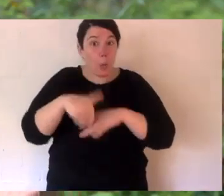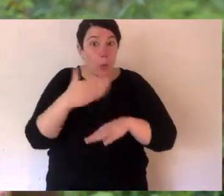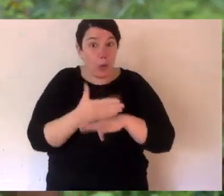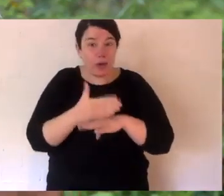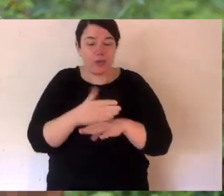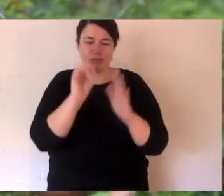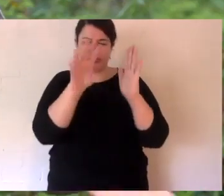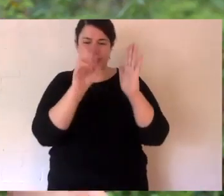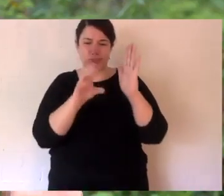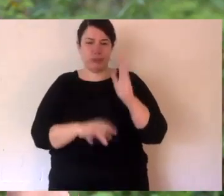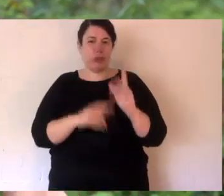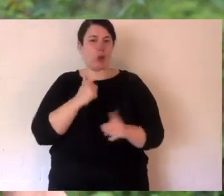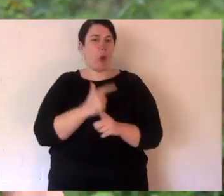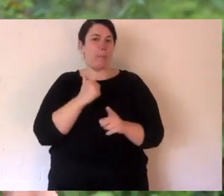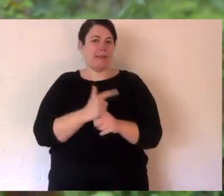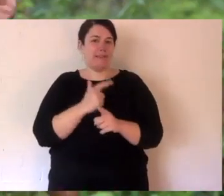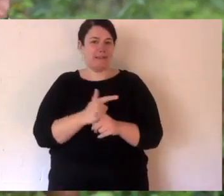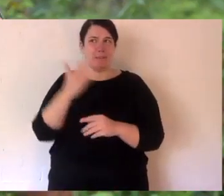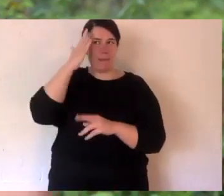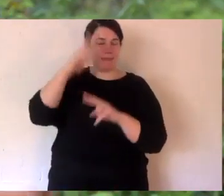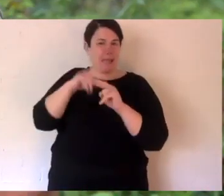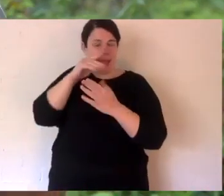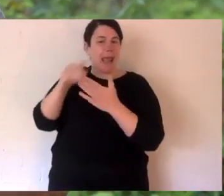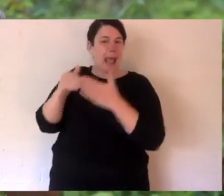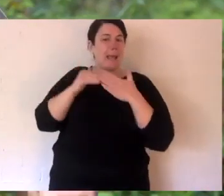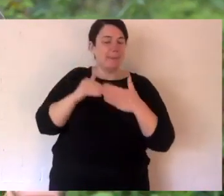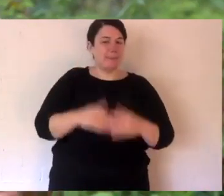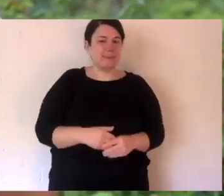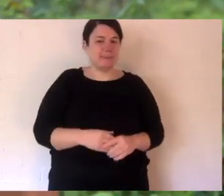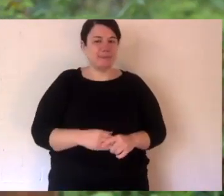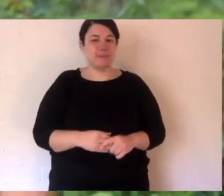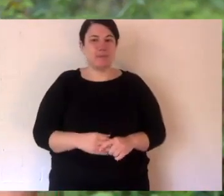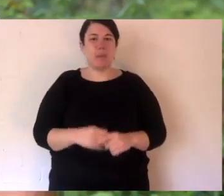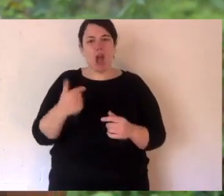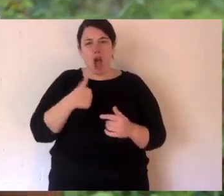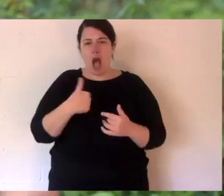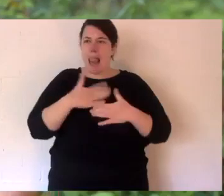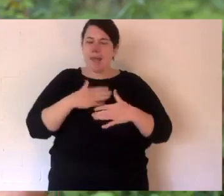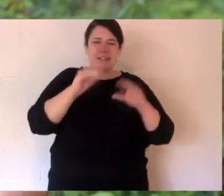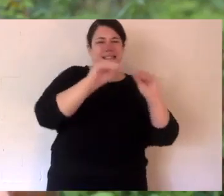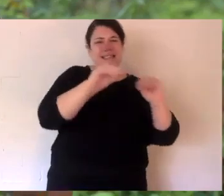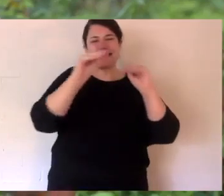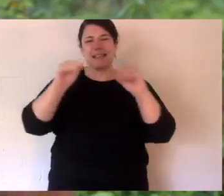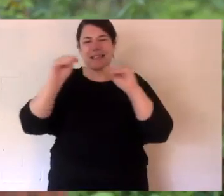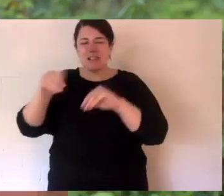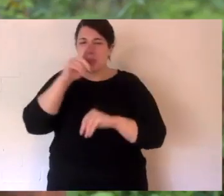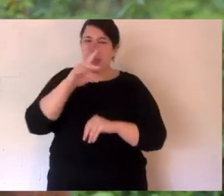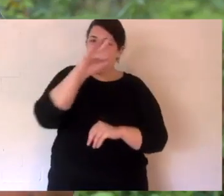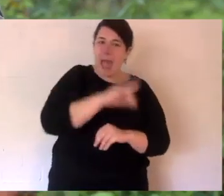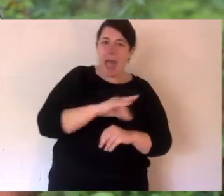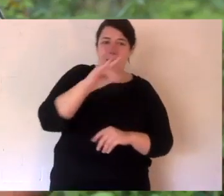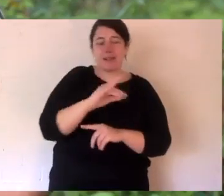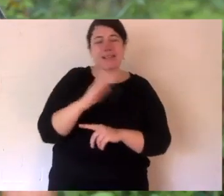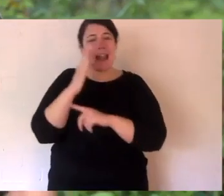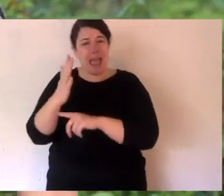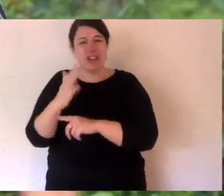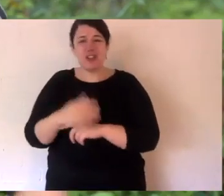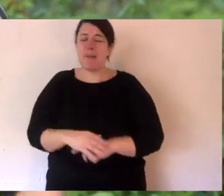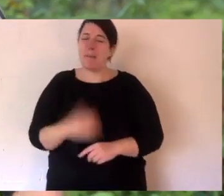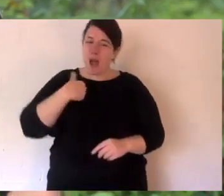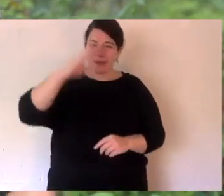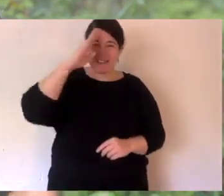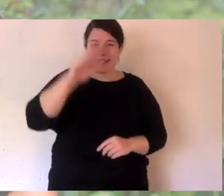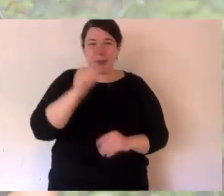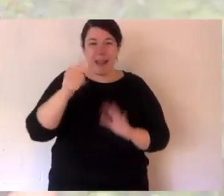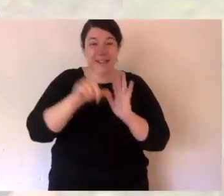your homework, just put it into the comments. This is what I do, connecting people with nature. And that can't stop. I'll see you